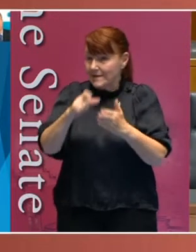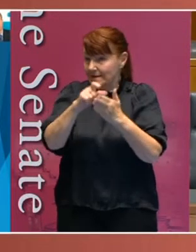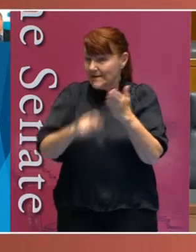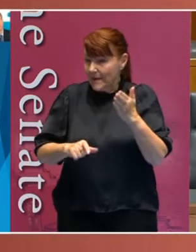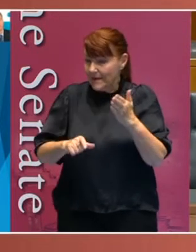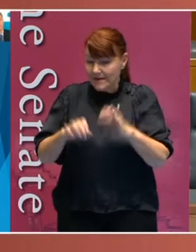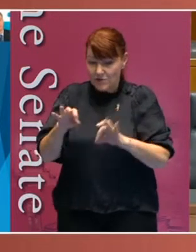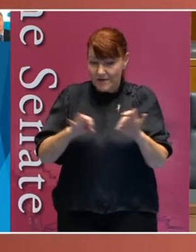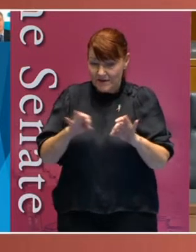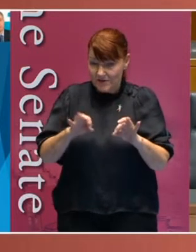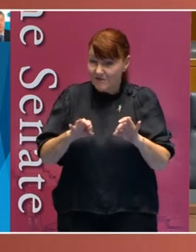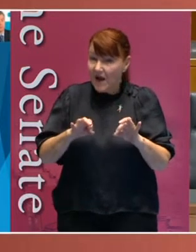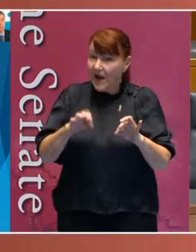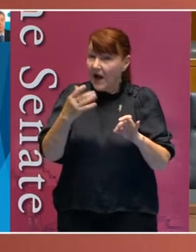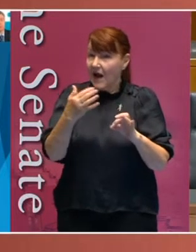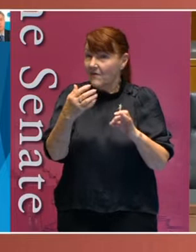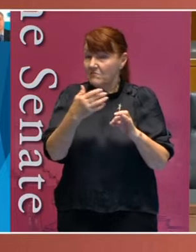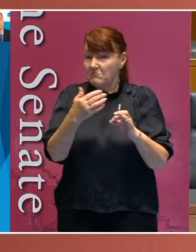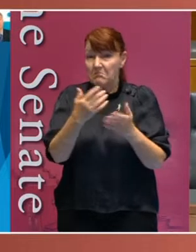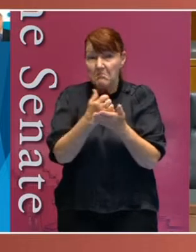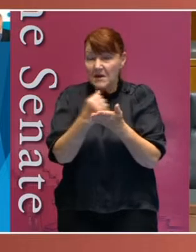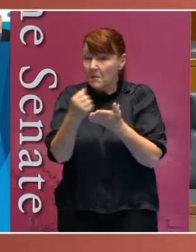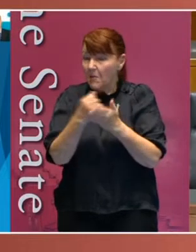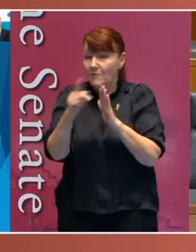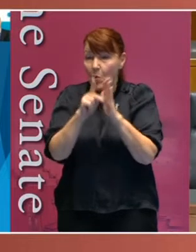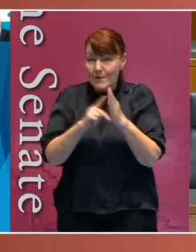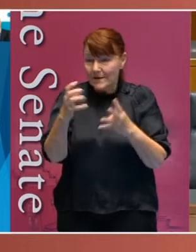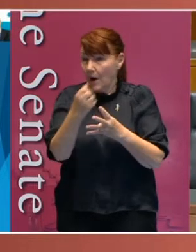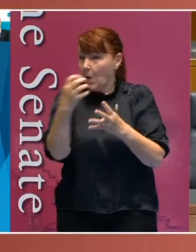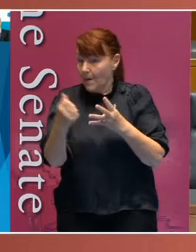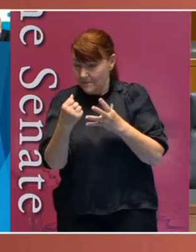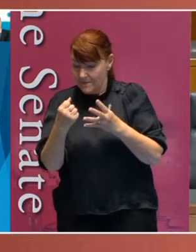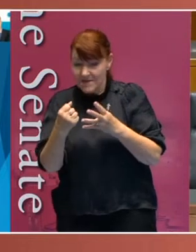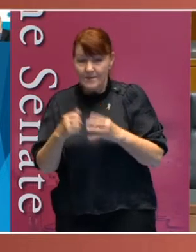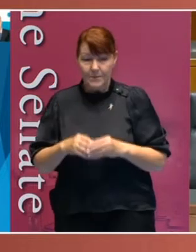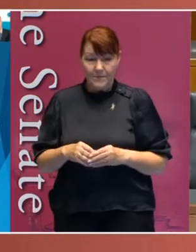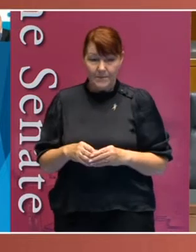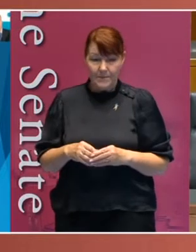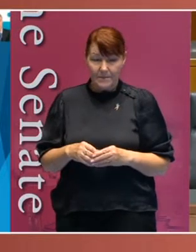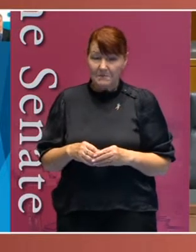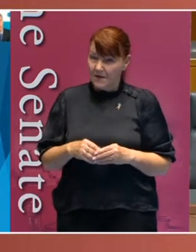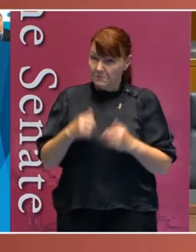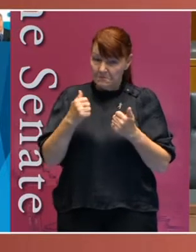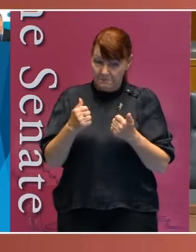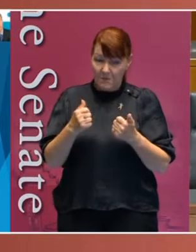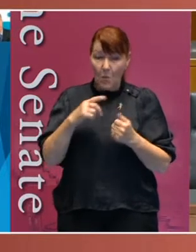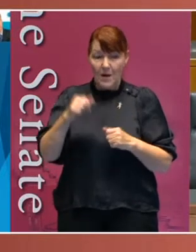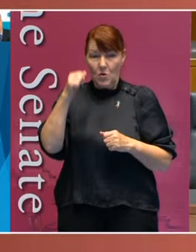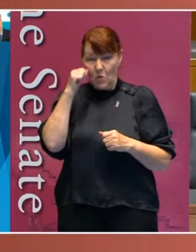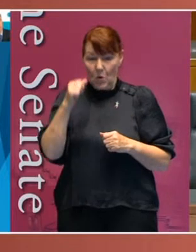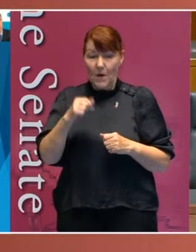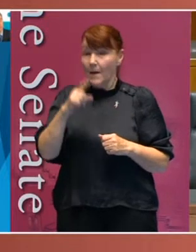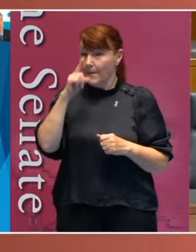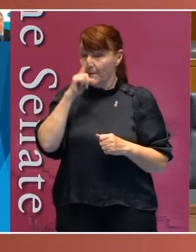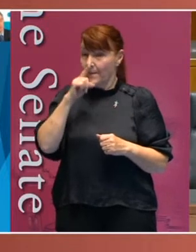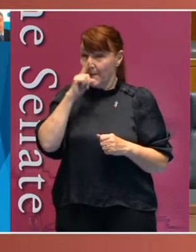has a number of policy outcomes, which is seeking to achieve. They are particularly laudable. We know that when people with